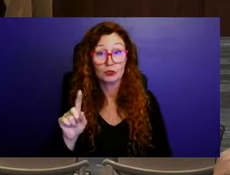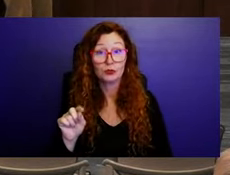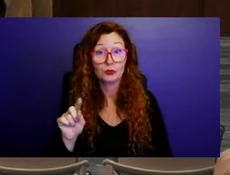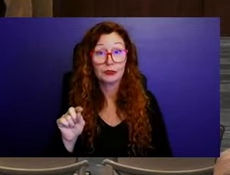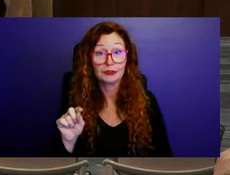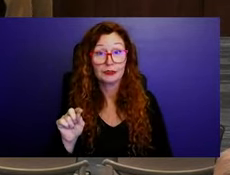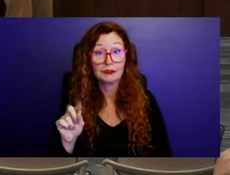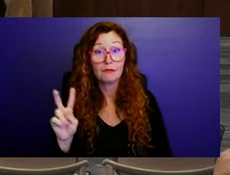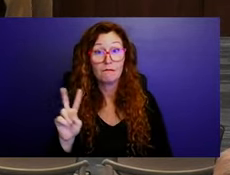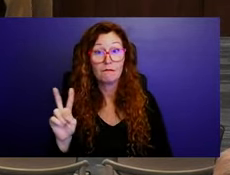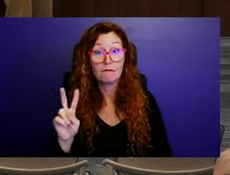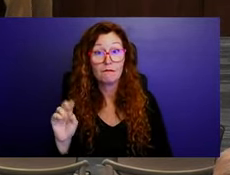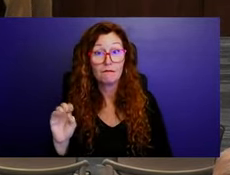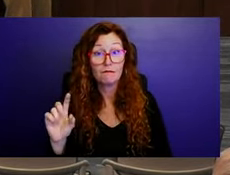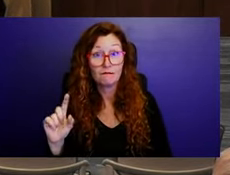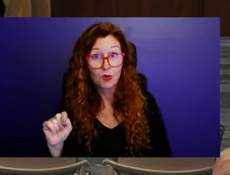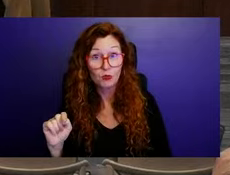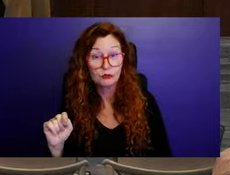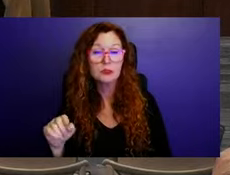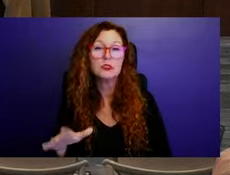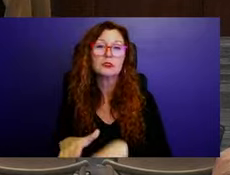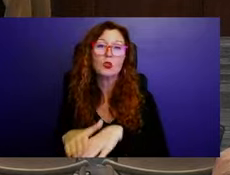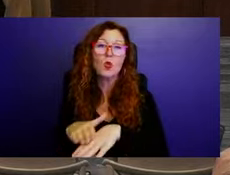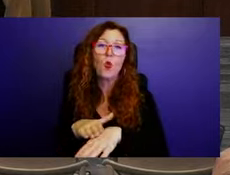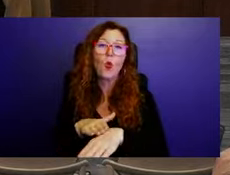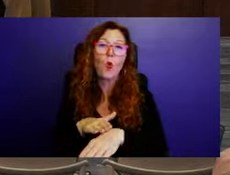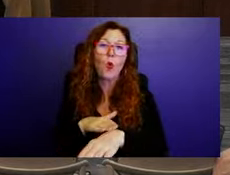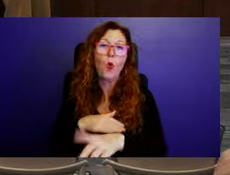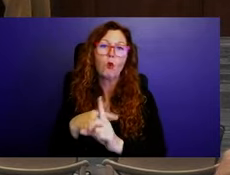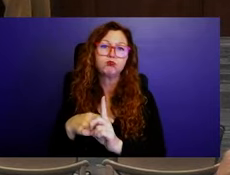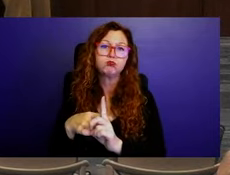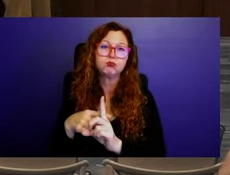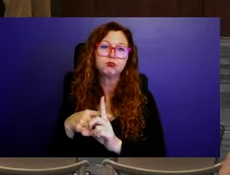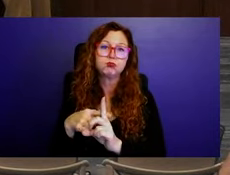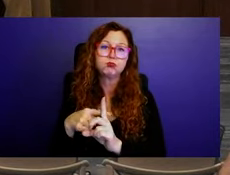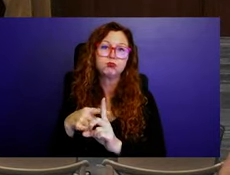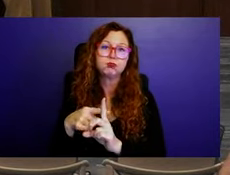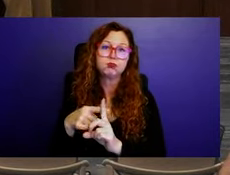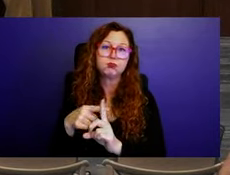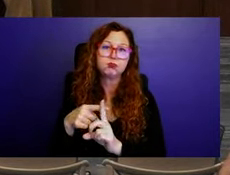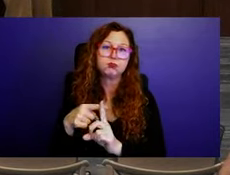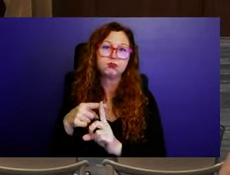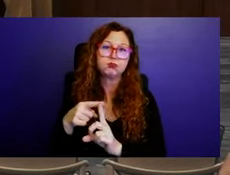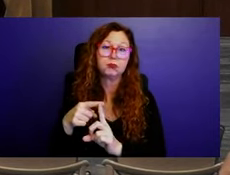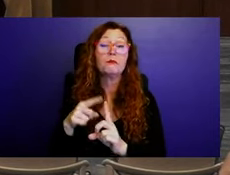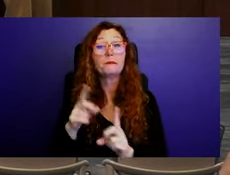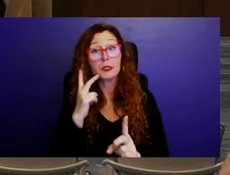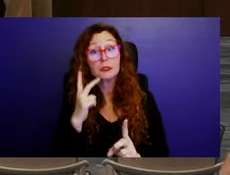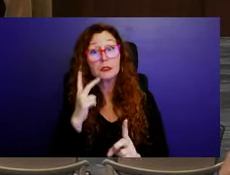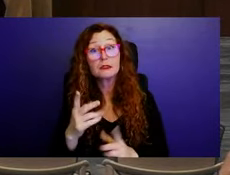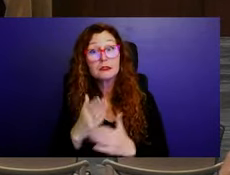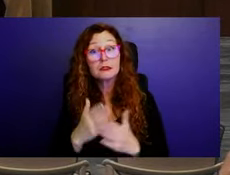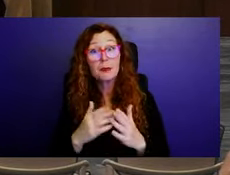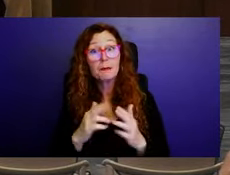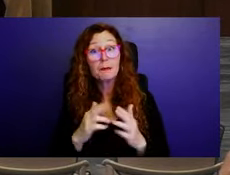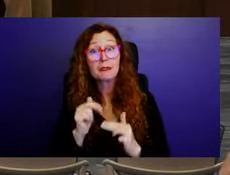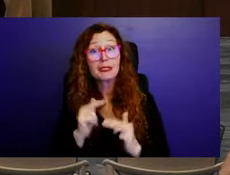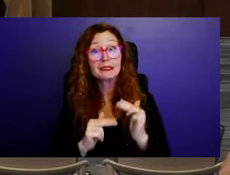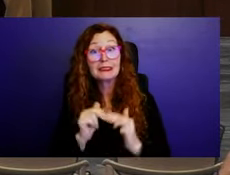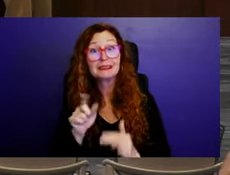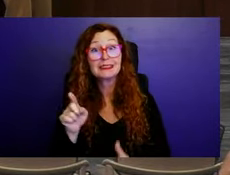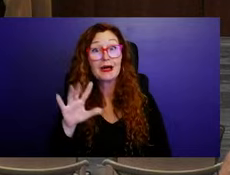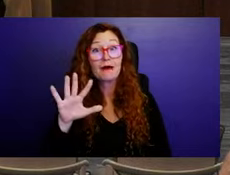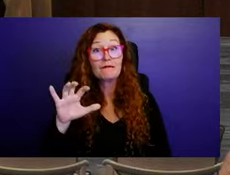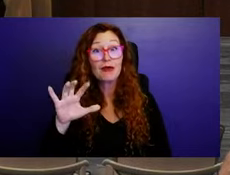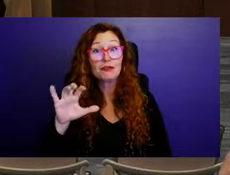quite a while to charge. Um, I've seen buildings such as 500 ocean where people are fighting each